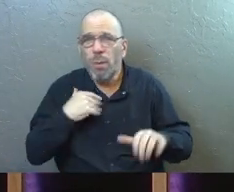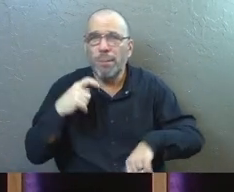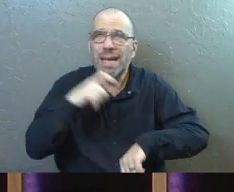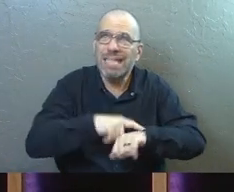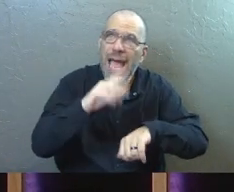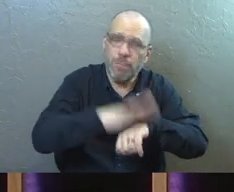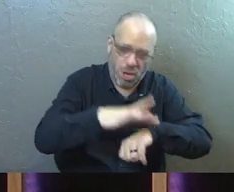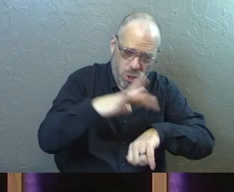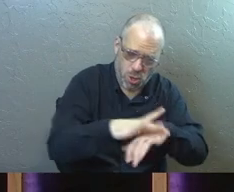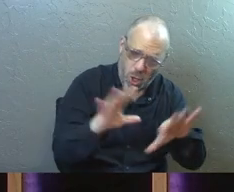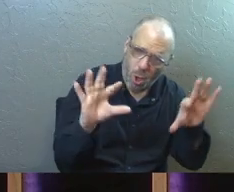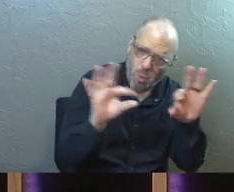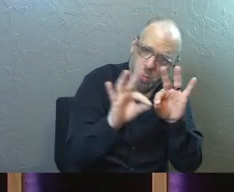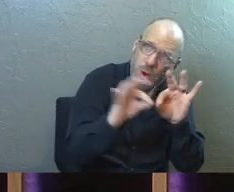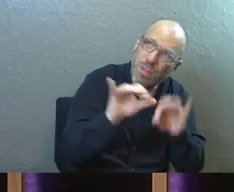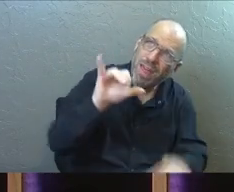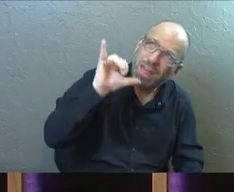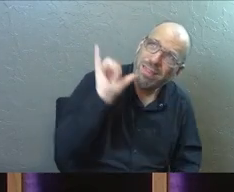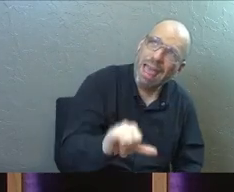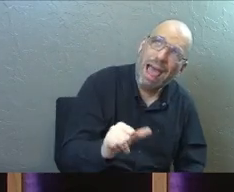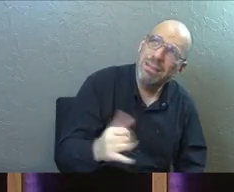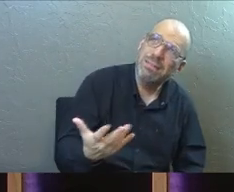here to be worth that.